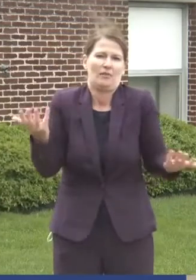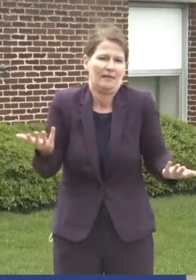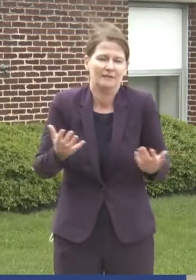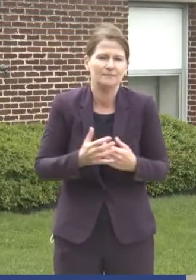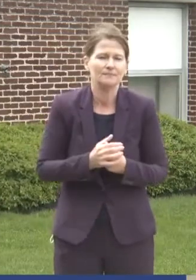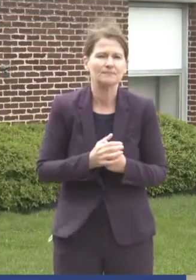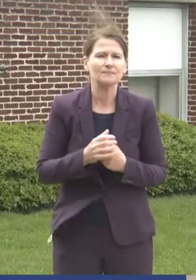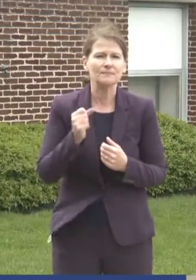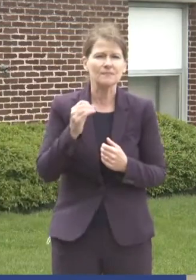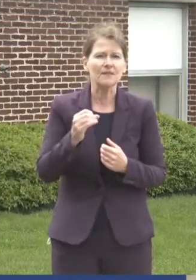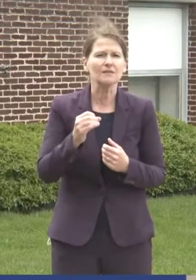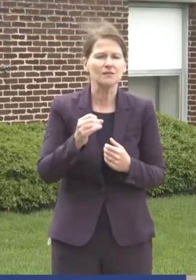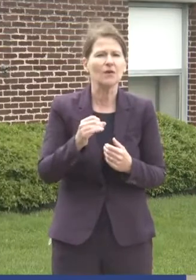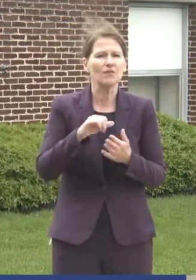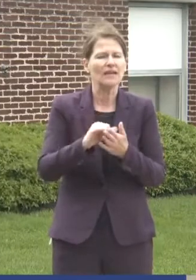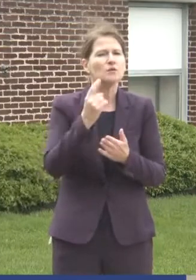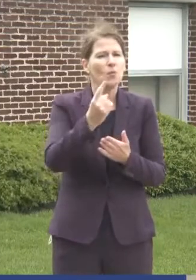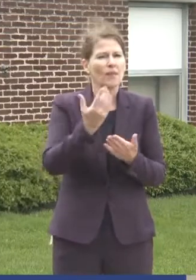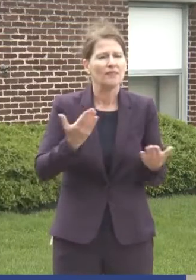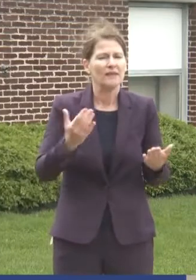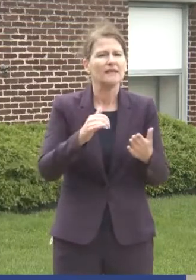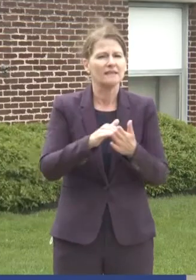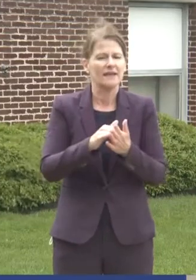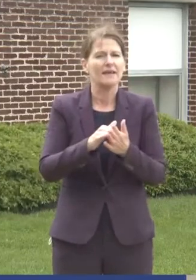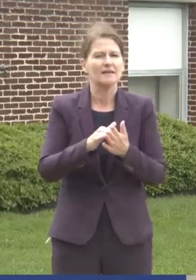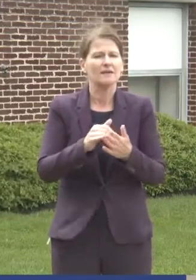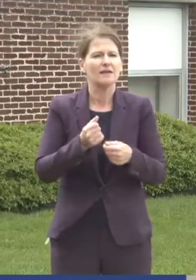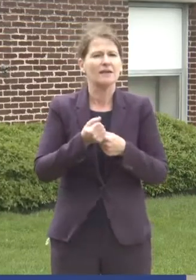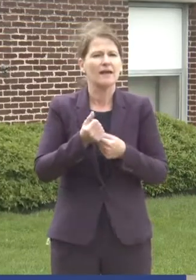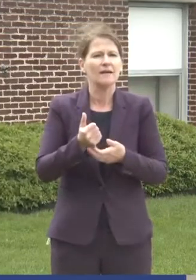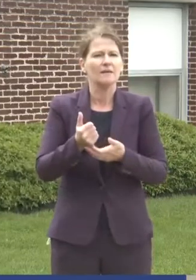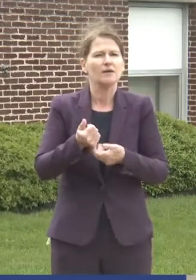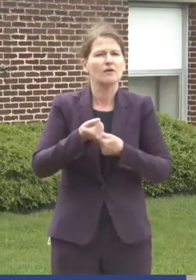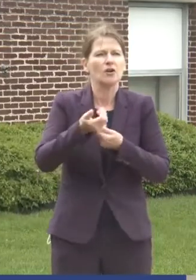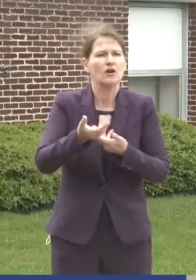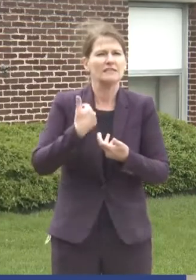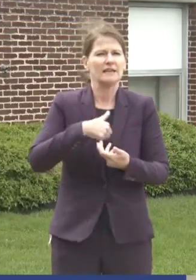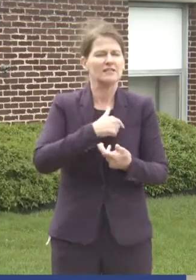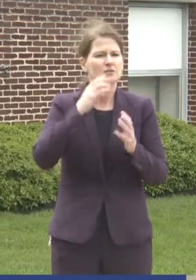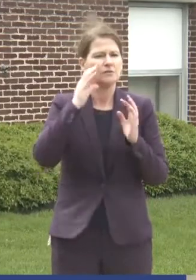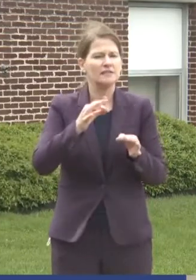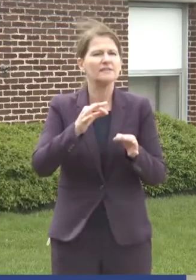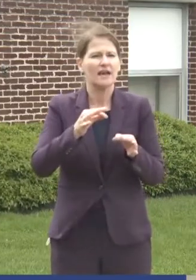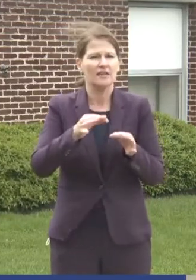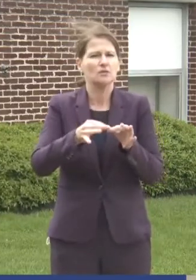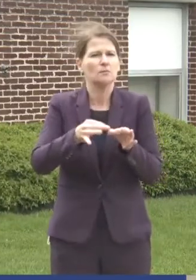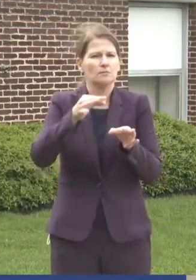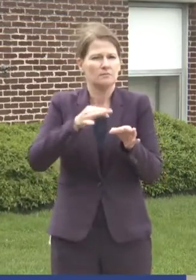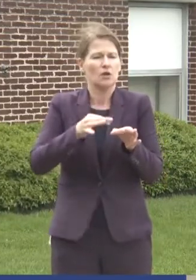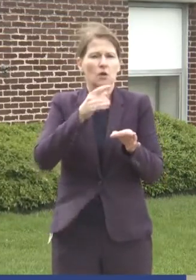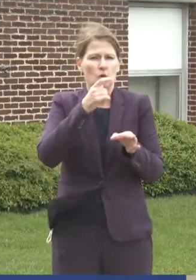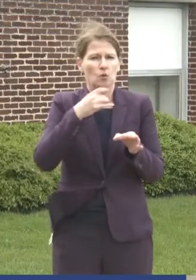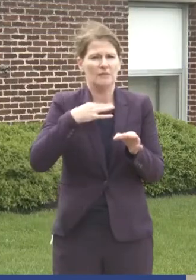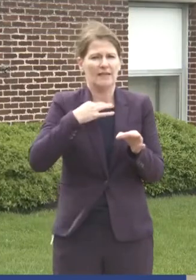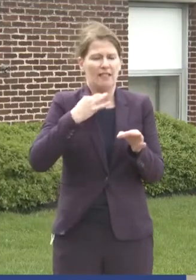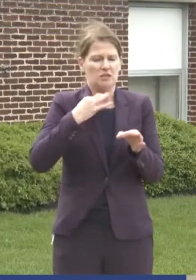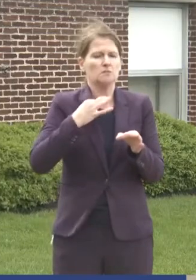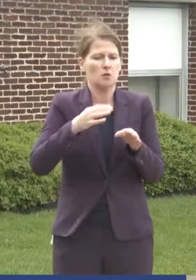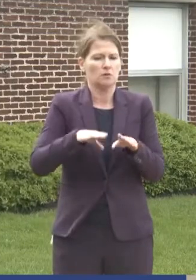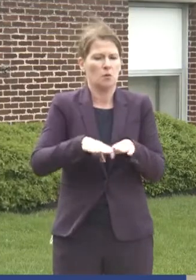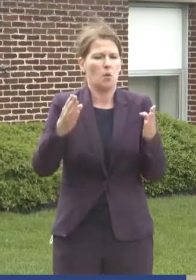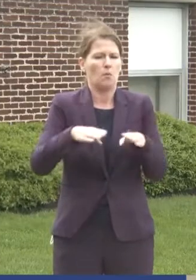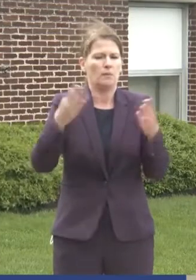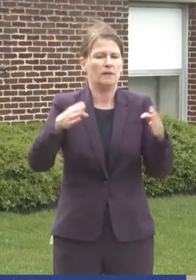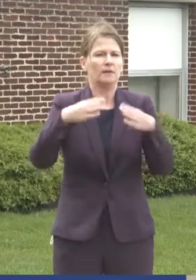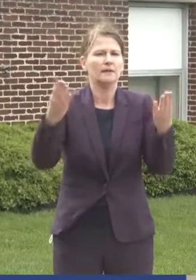it was one of the things that led to our decision to move the eligibility forward. But I don't think waste is the